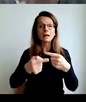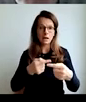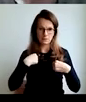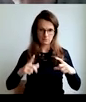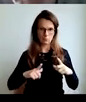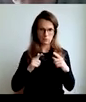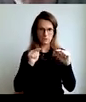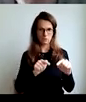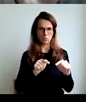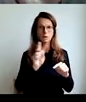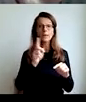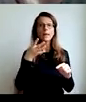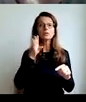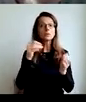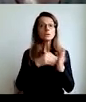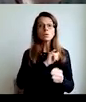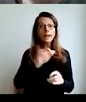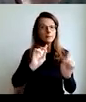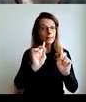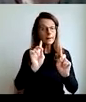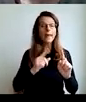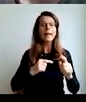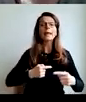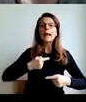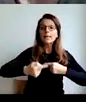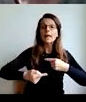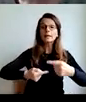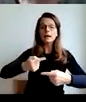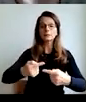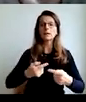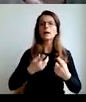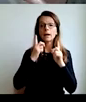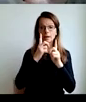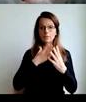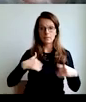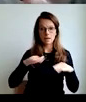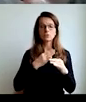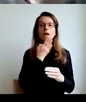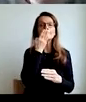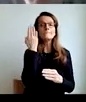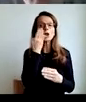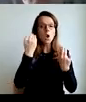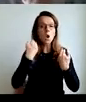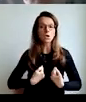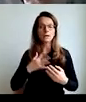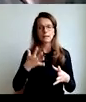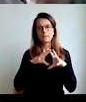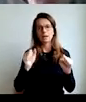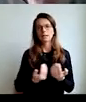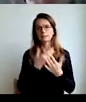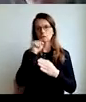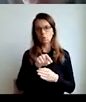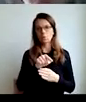400,000 generations, not years, but generations, and our biology is made for